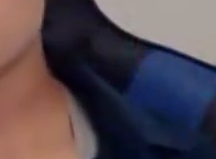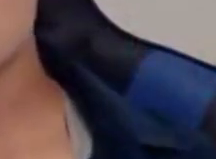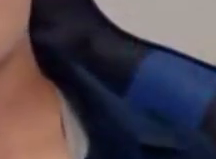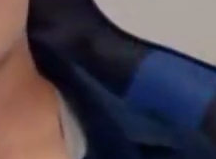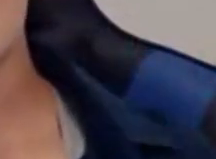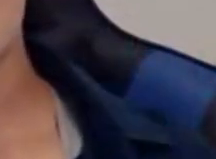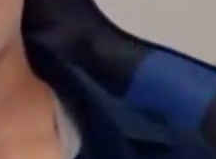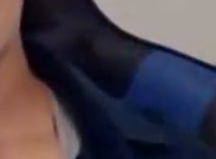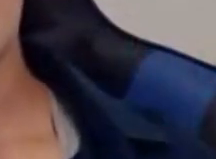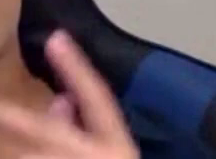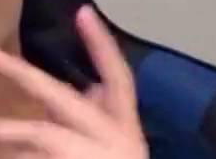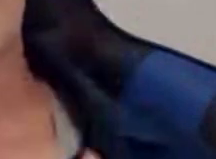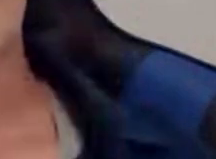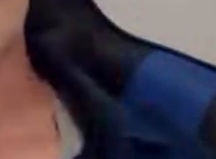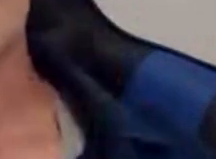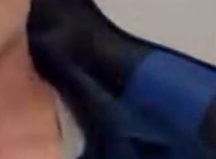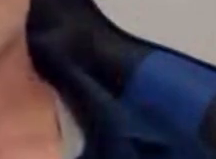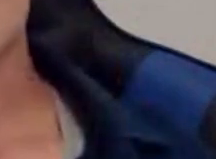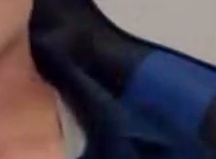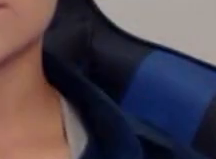some interesting answers when you think about them.